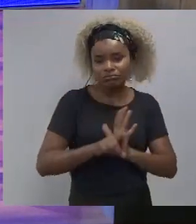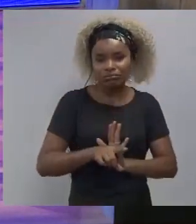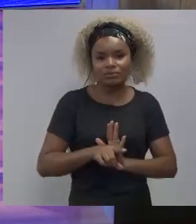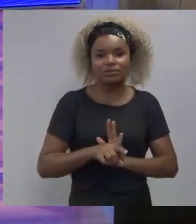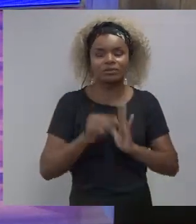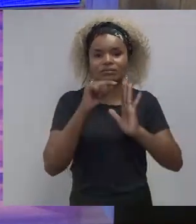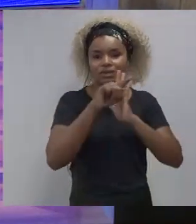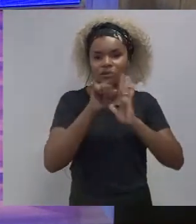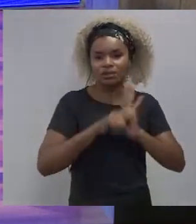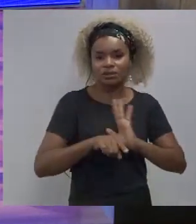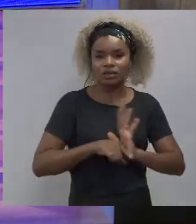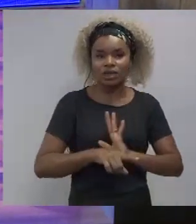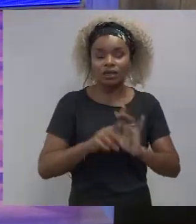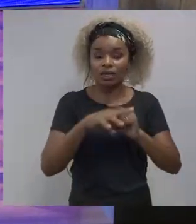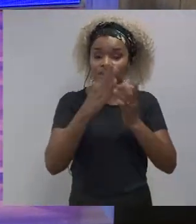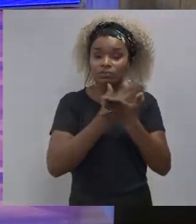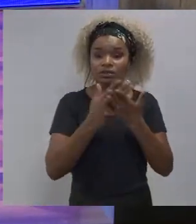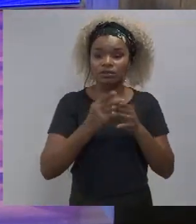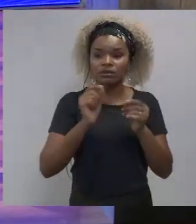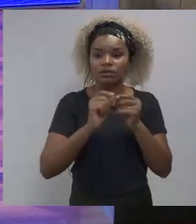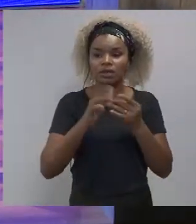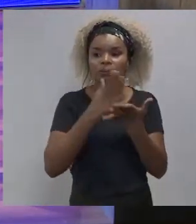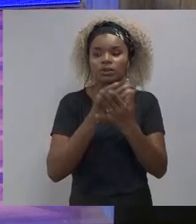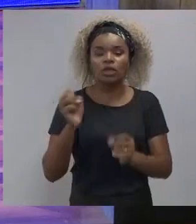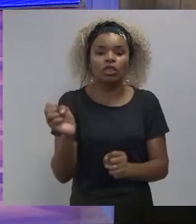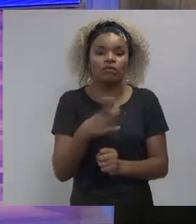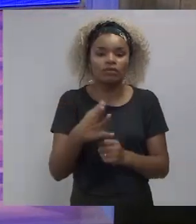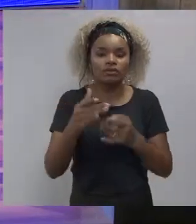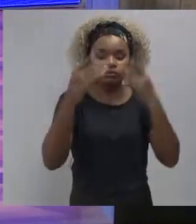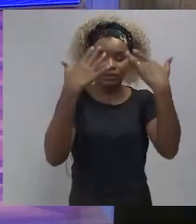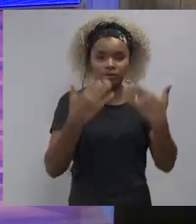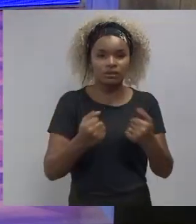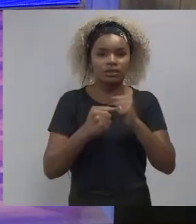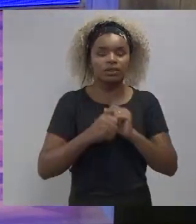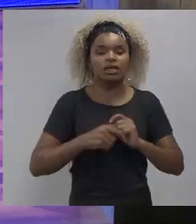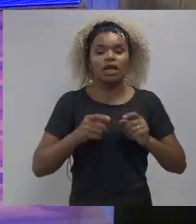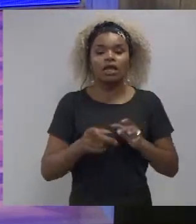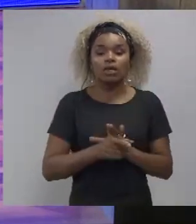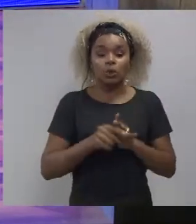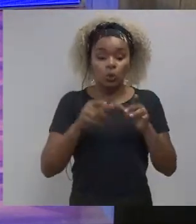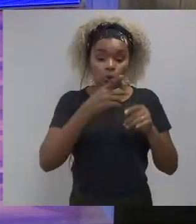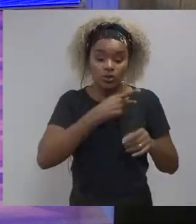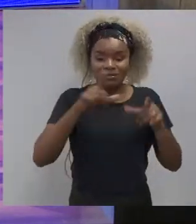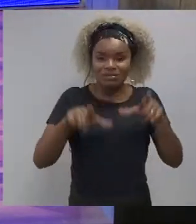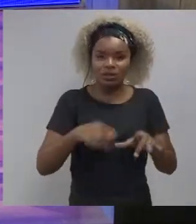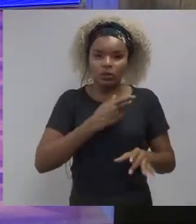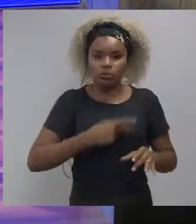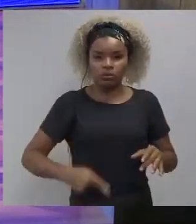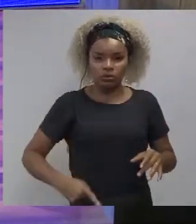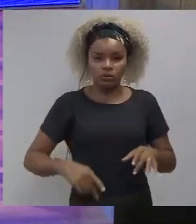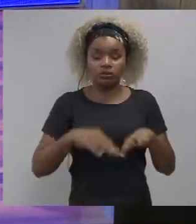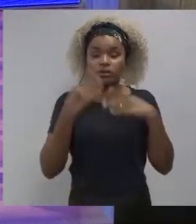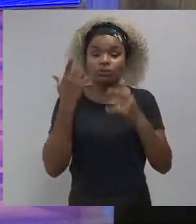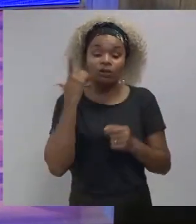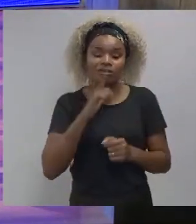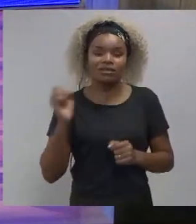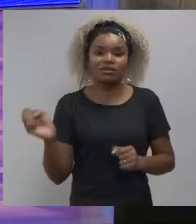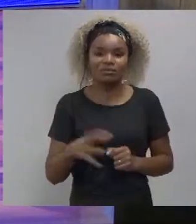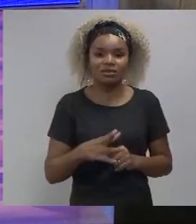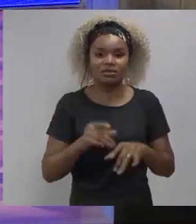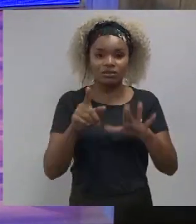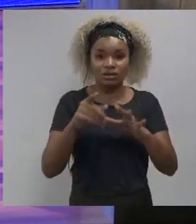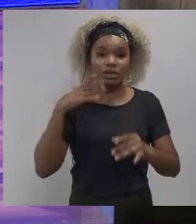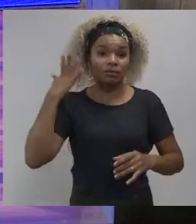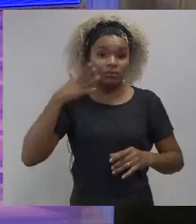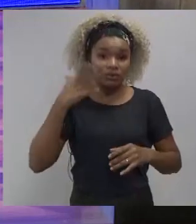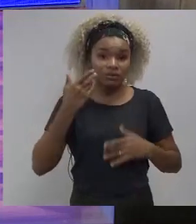a study was done about innovation approaches in the public sector do you get innovation when it's policy